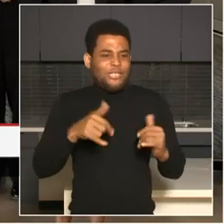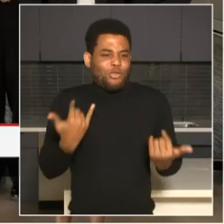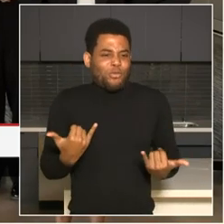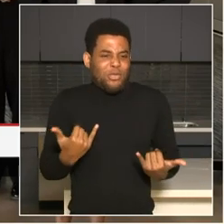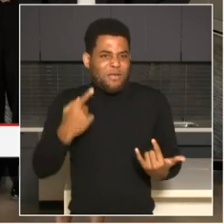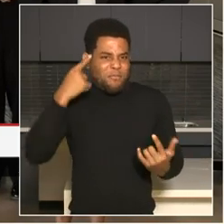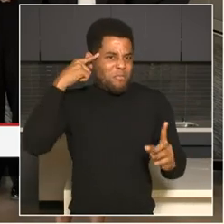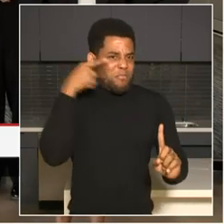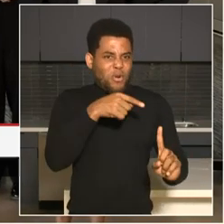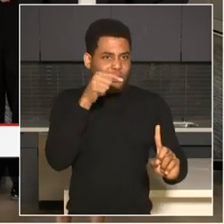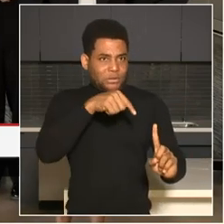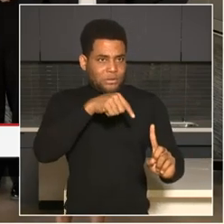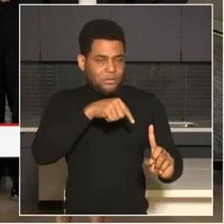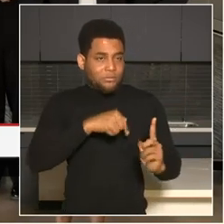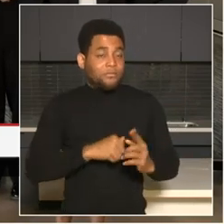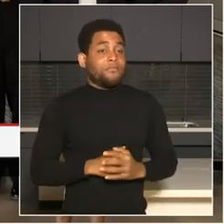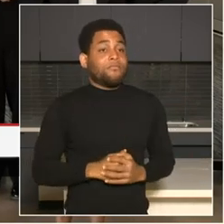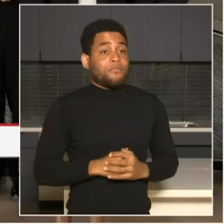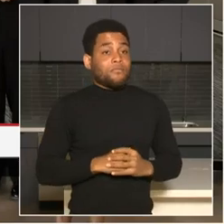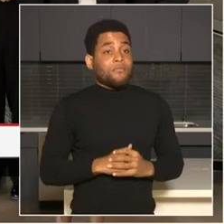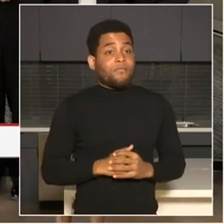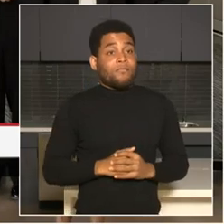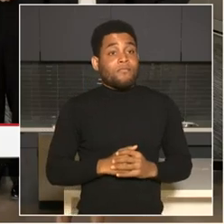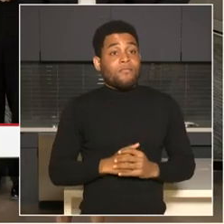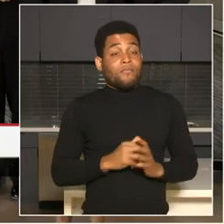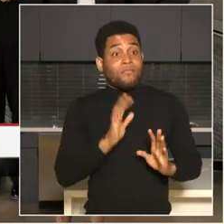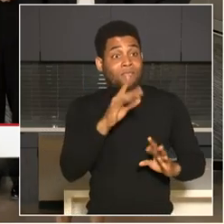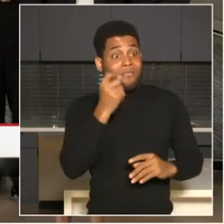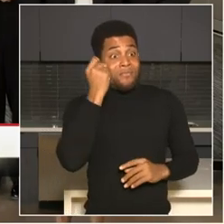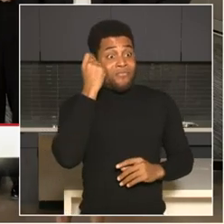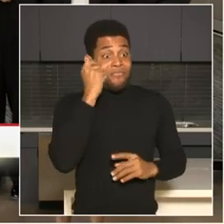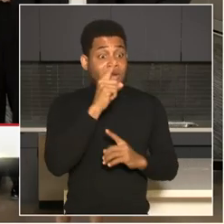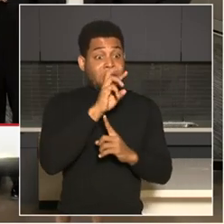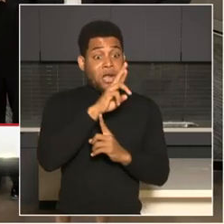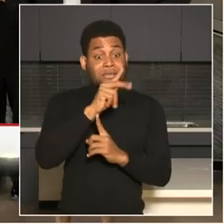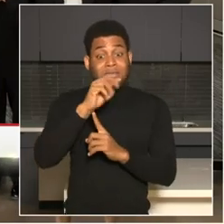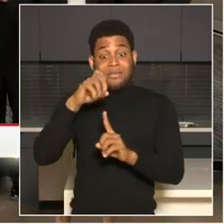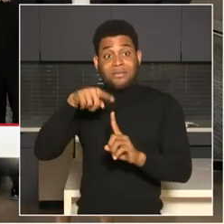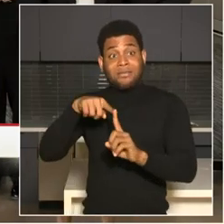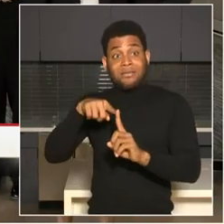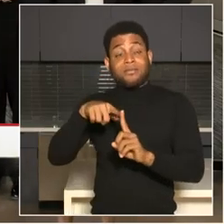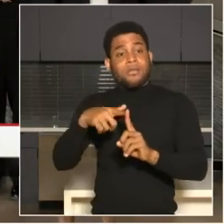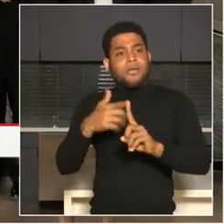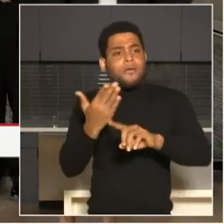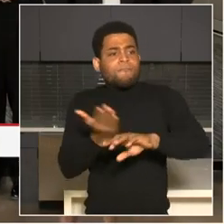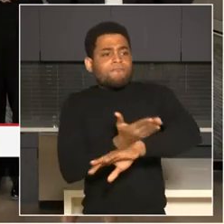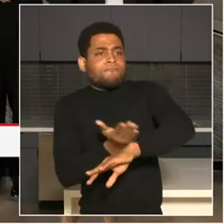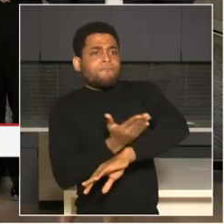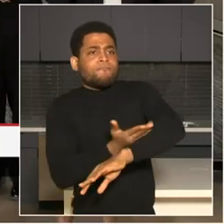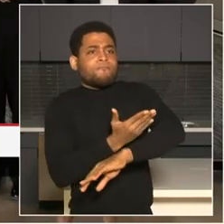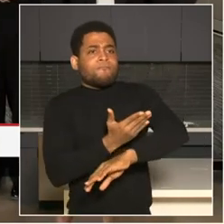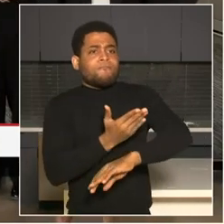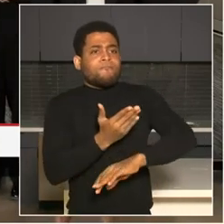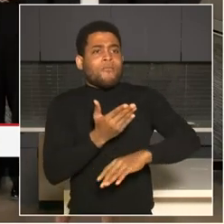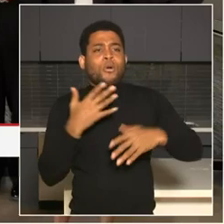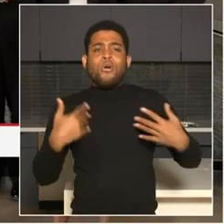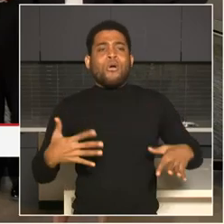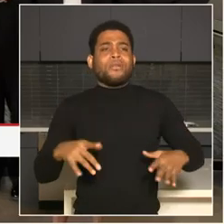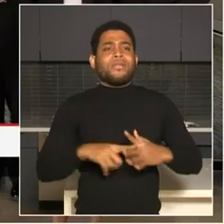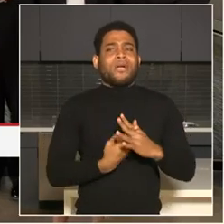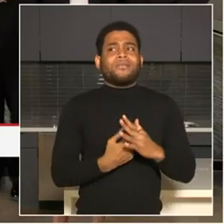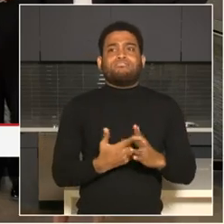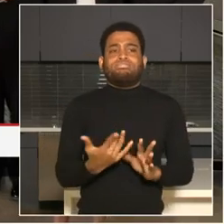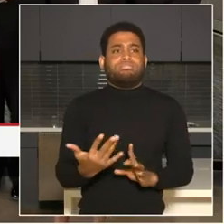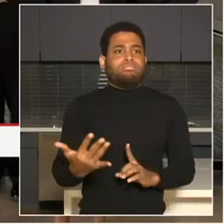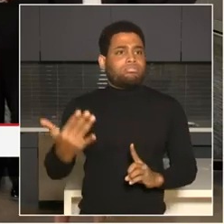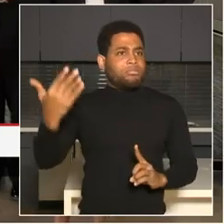And I will say is that the renovation of the sixth floor was in motion, I think several years ago. mean, I'm, at the point where